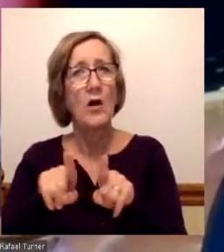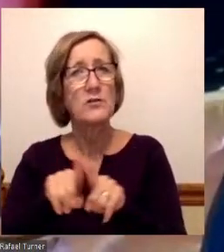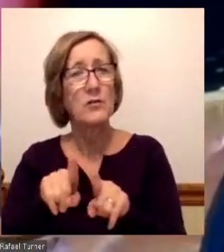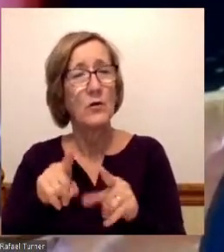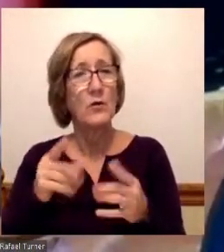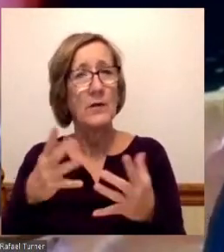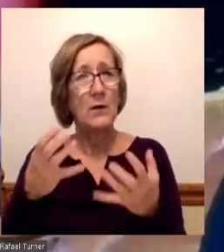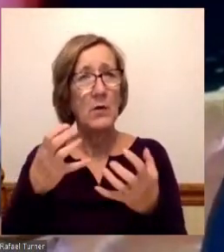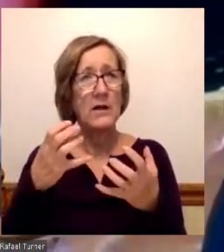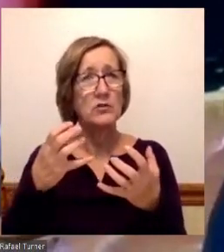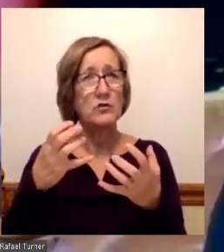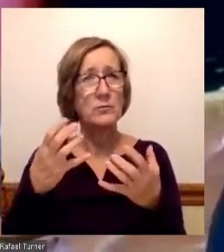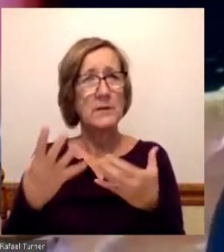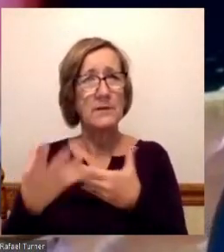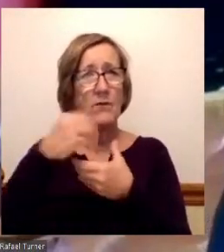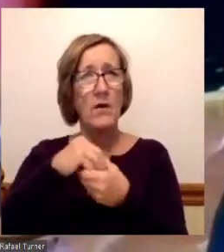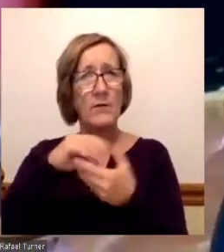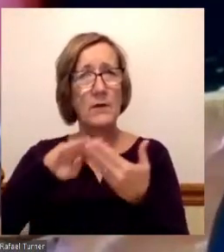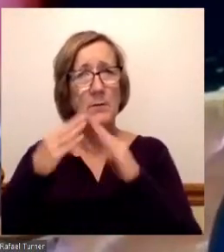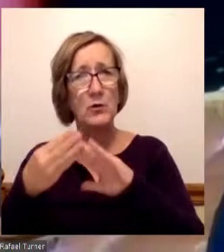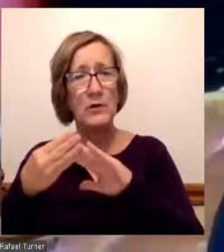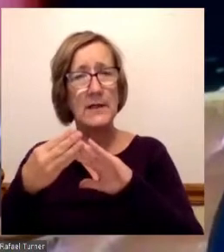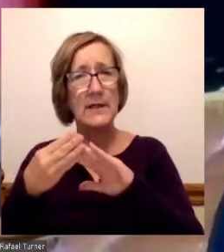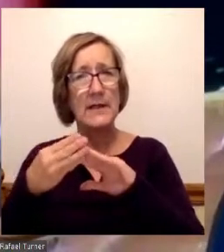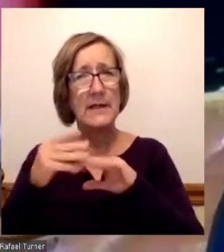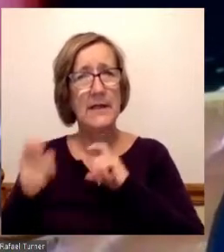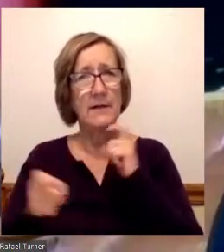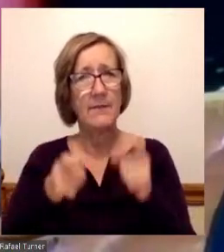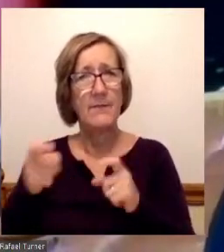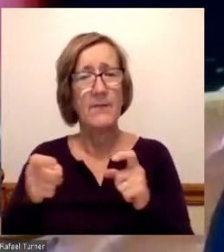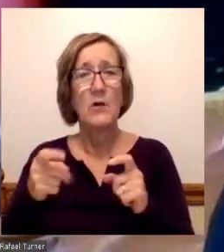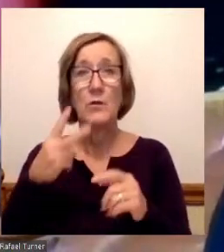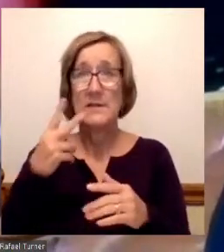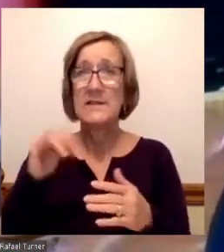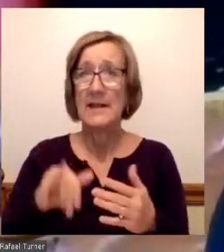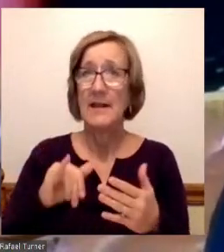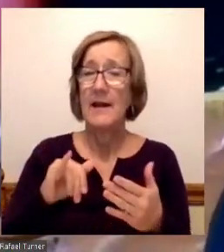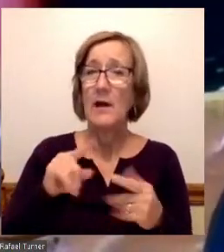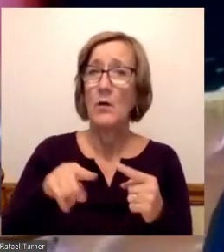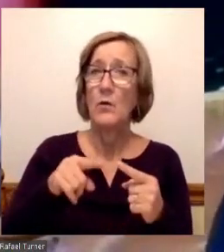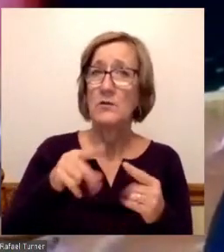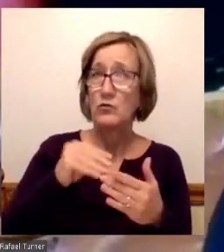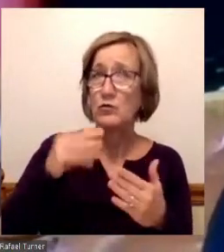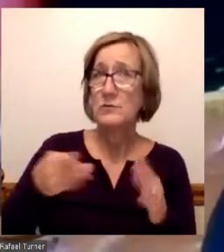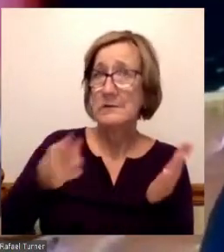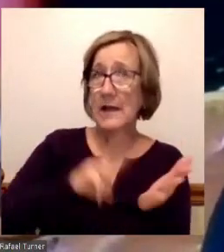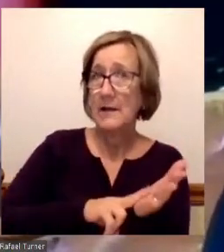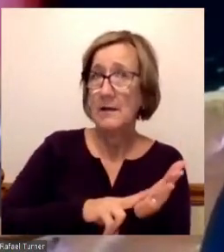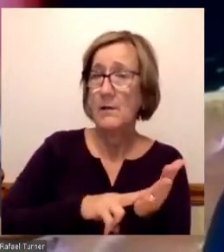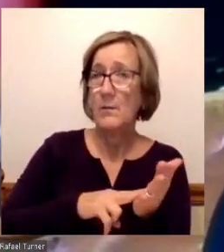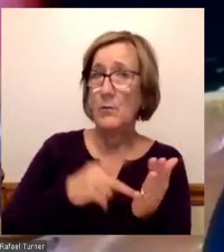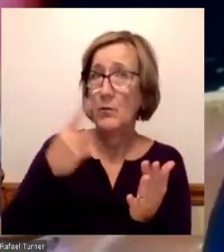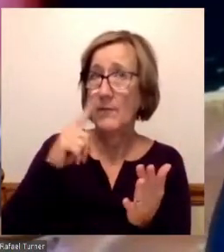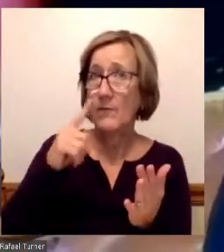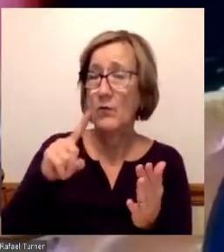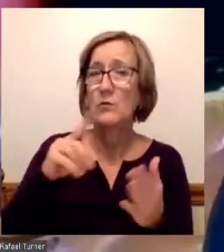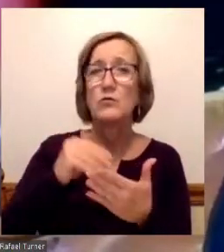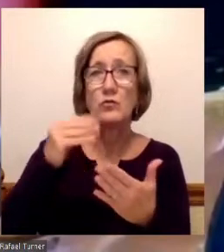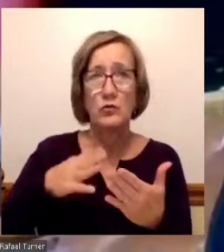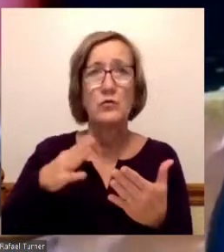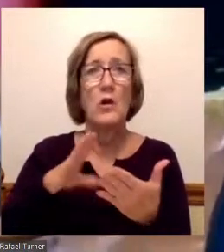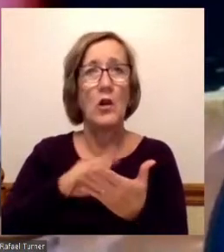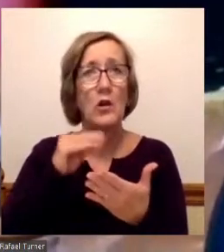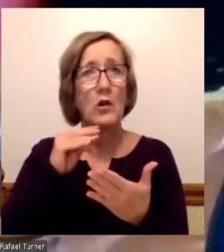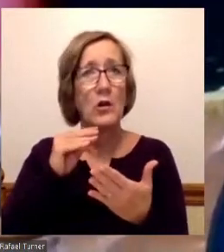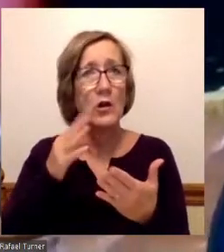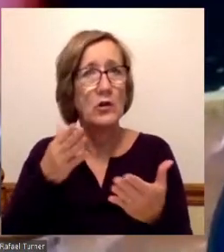community. And we can see that every time by the students that sign up to do service learning projects, to do projects within our campus communities